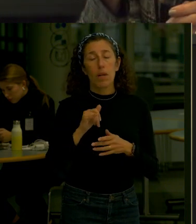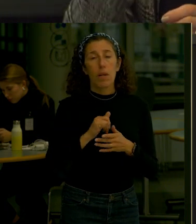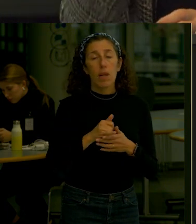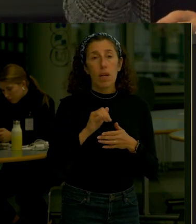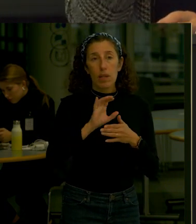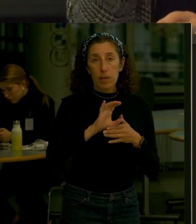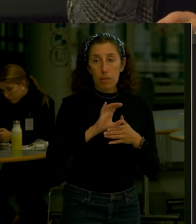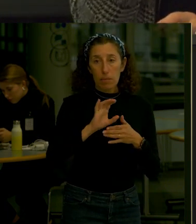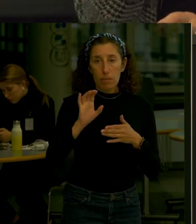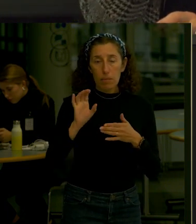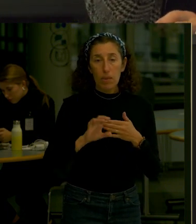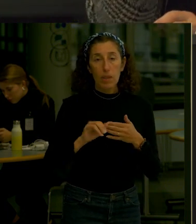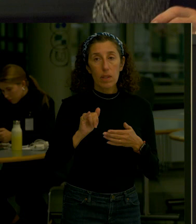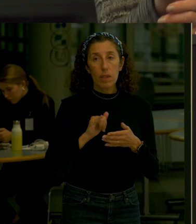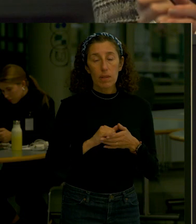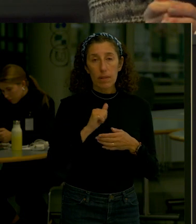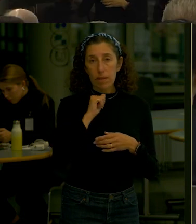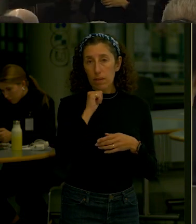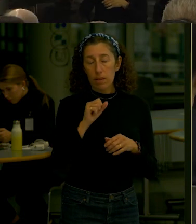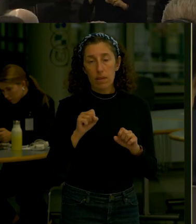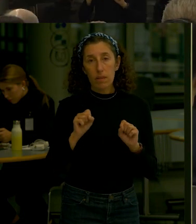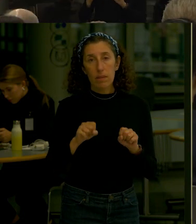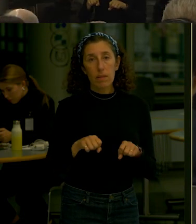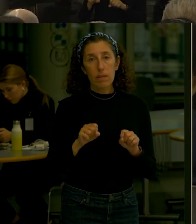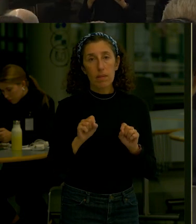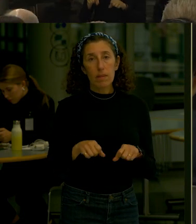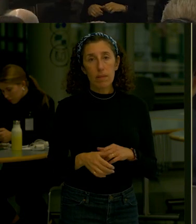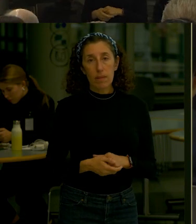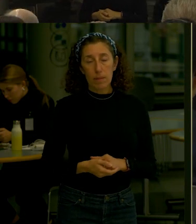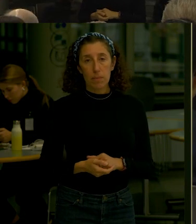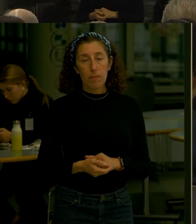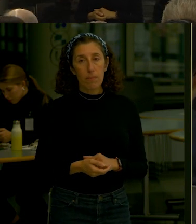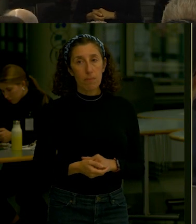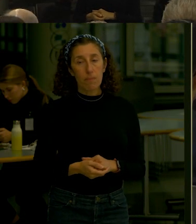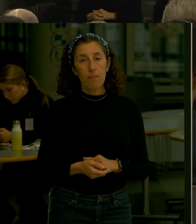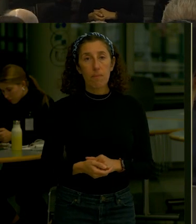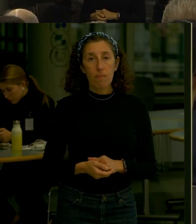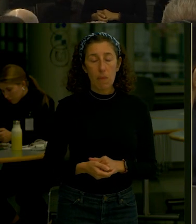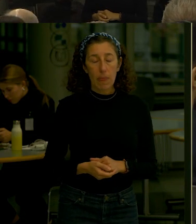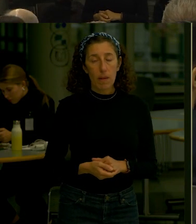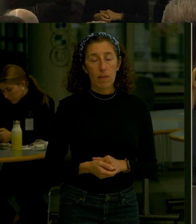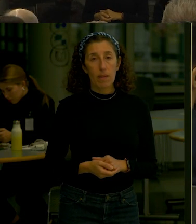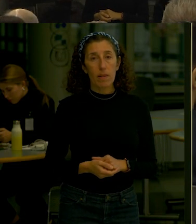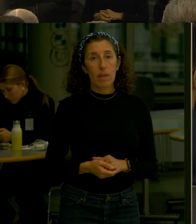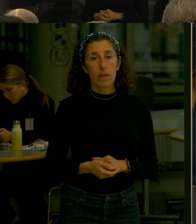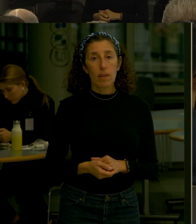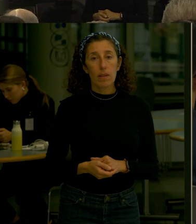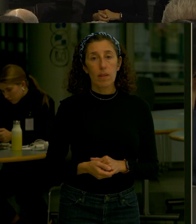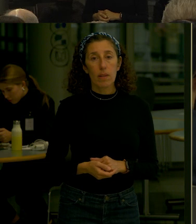come to is that it's not feasible So I again welcome you to have the further conversation